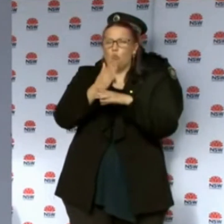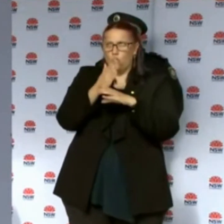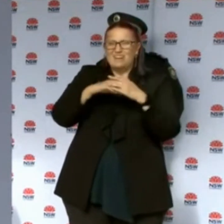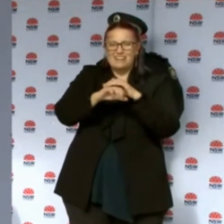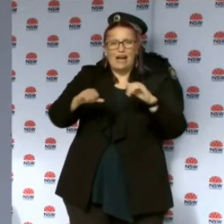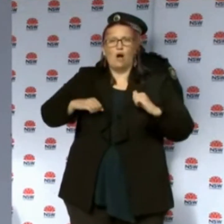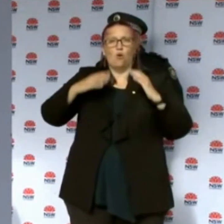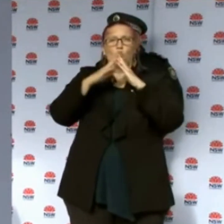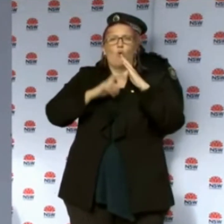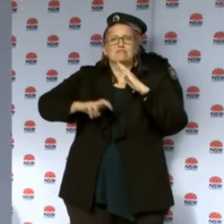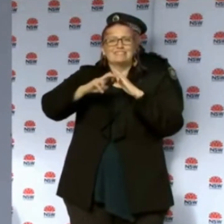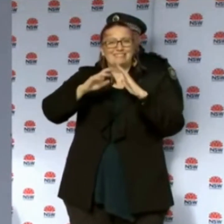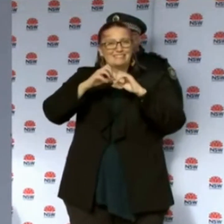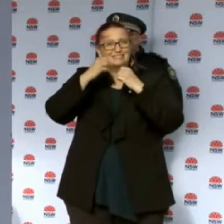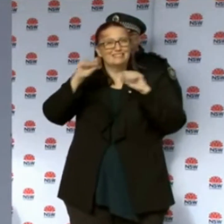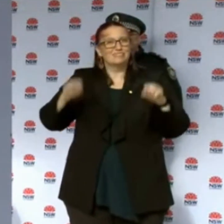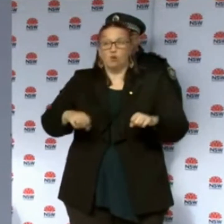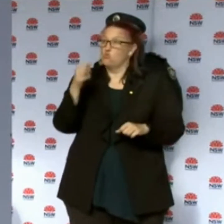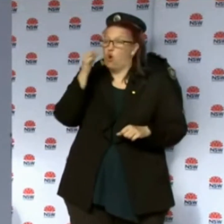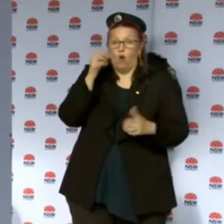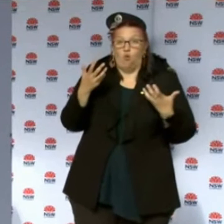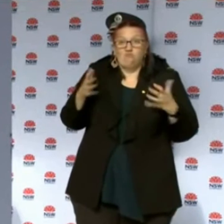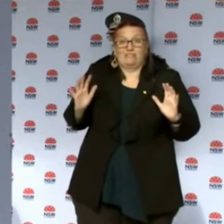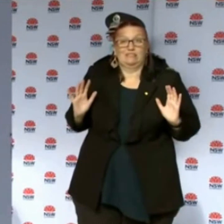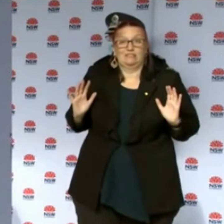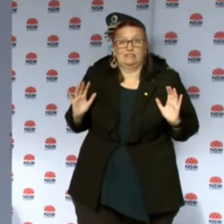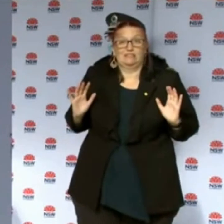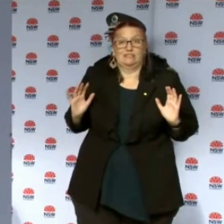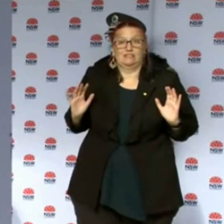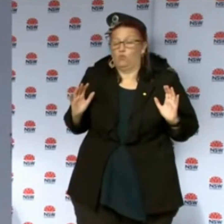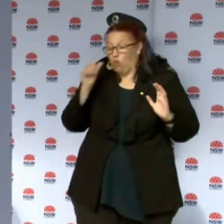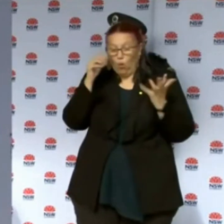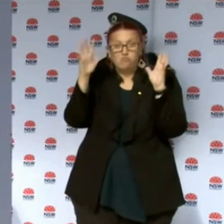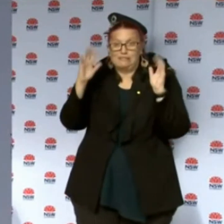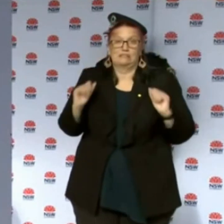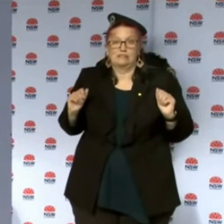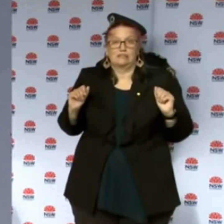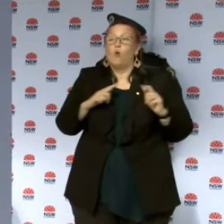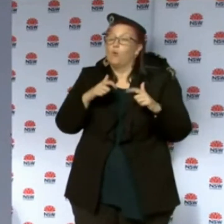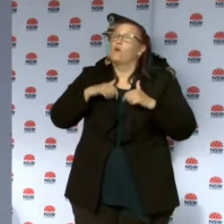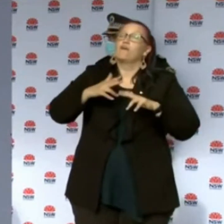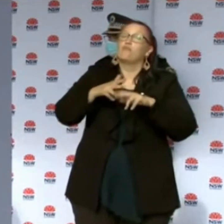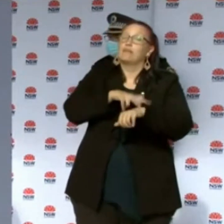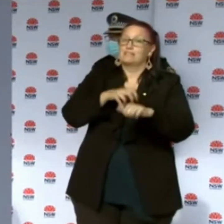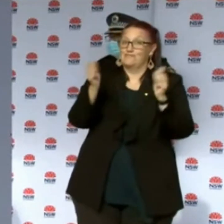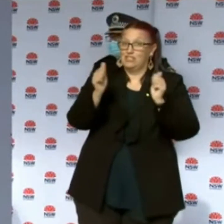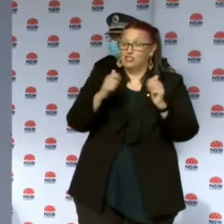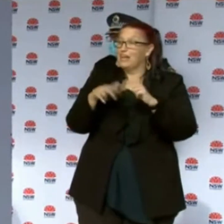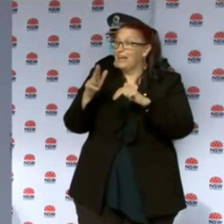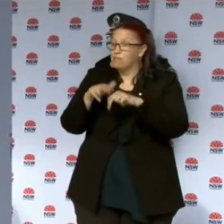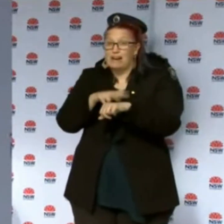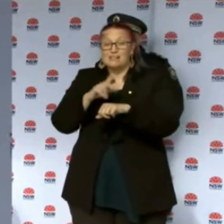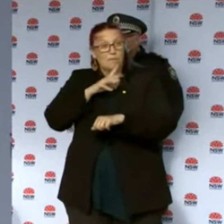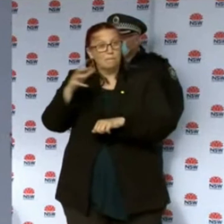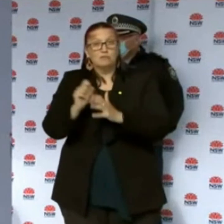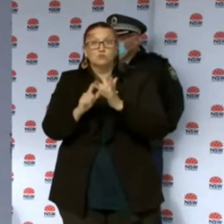provided, we're getting to the bottom of that. We're waiting for police to conduct all of their investigations, and then if we need to do more, we will. But let